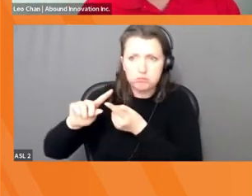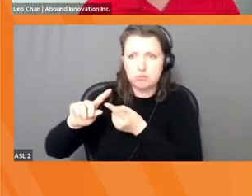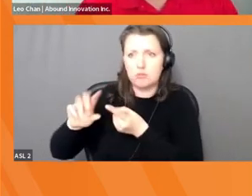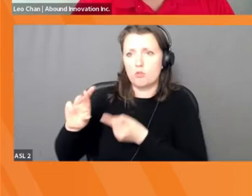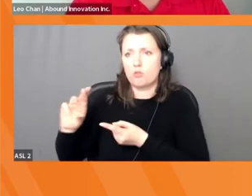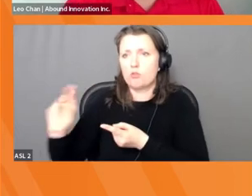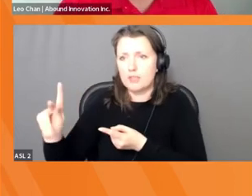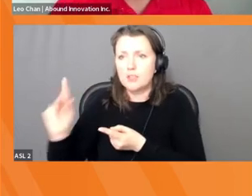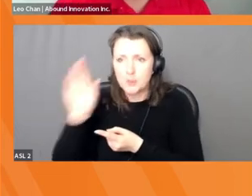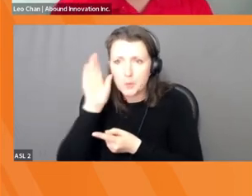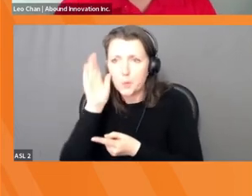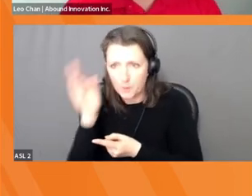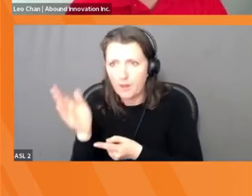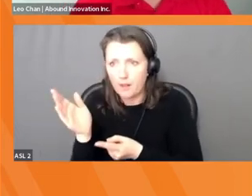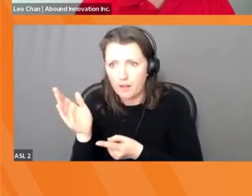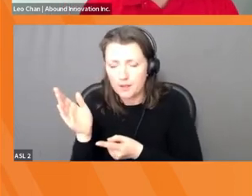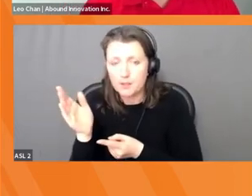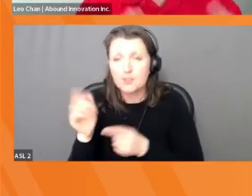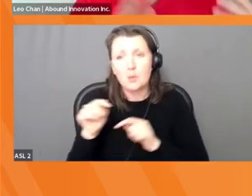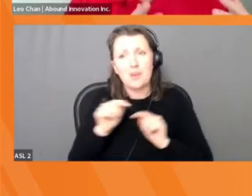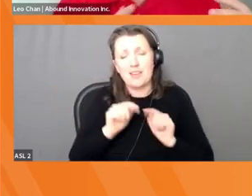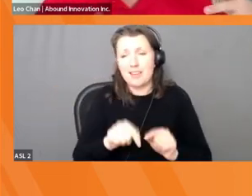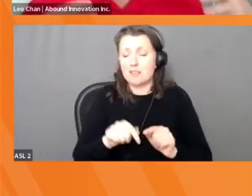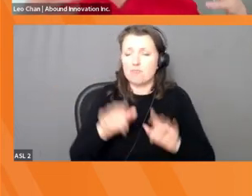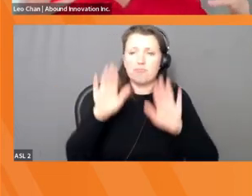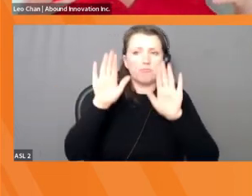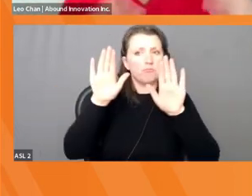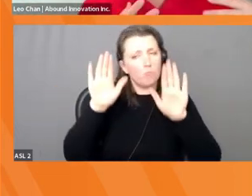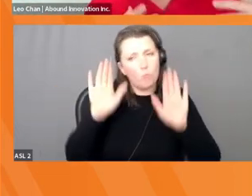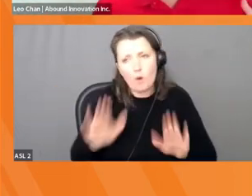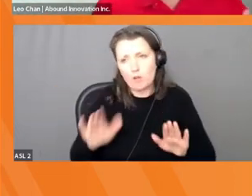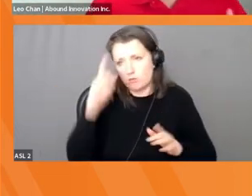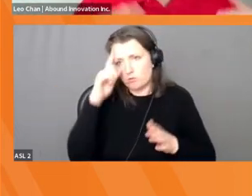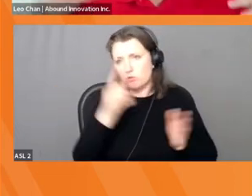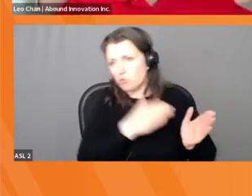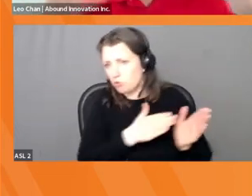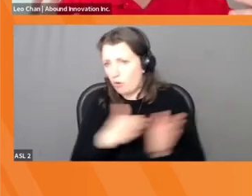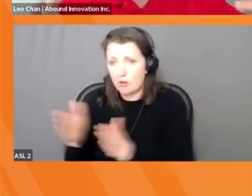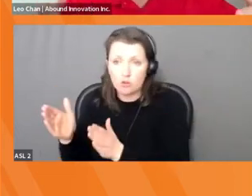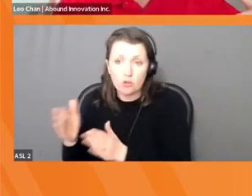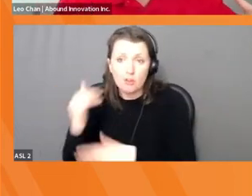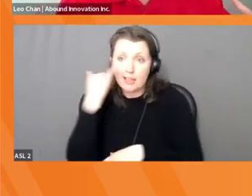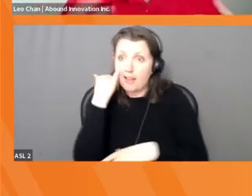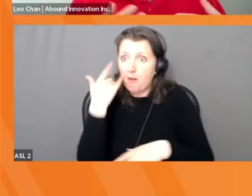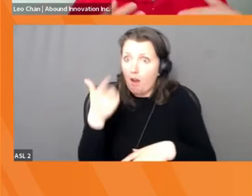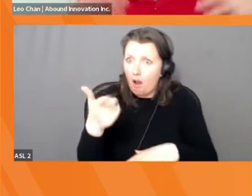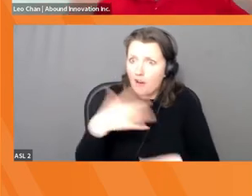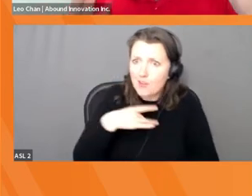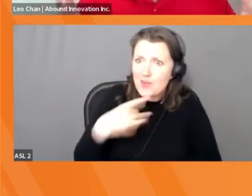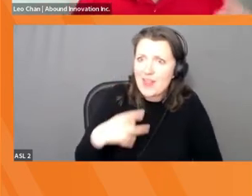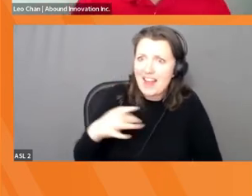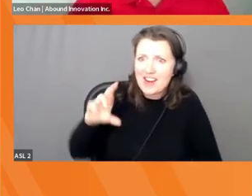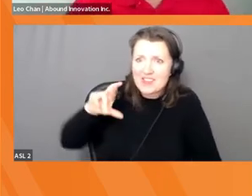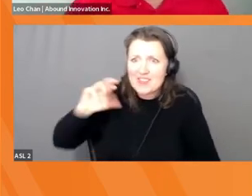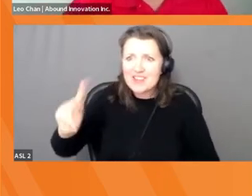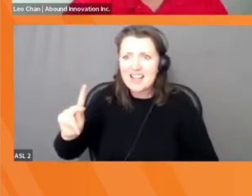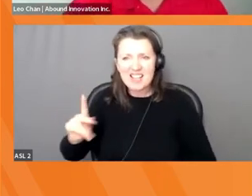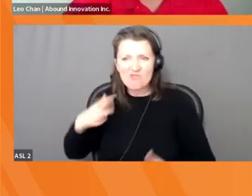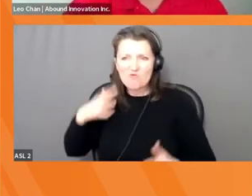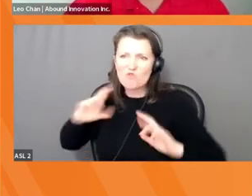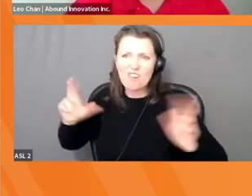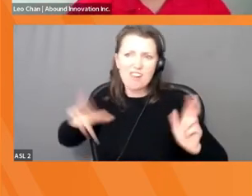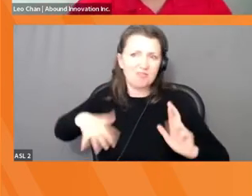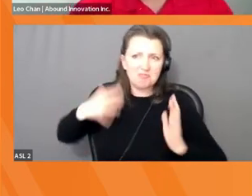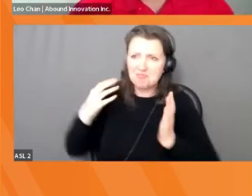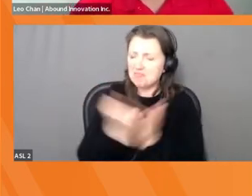it's a really wonderful way. If you're a risk, if you're a risk person, or you want to maximize your financial budget, innovation will really